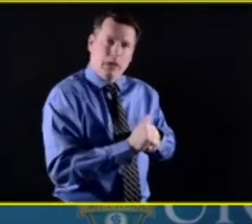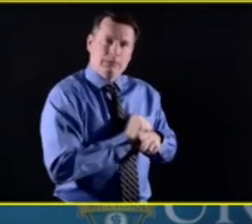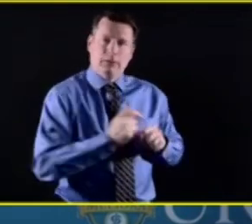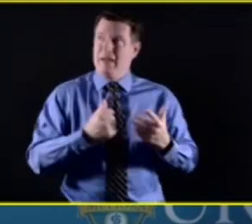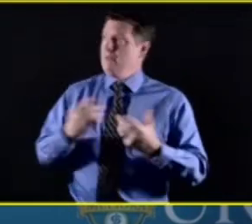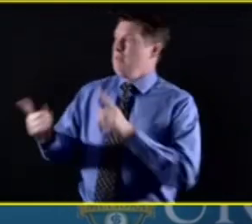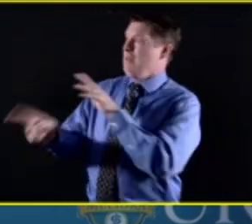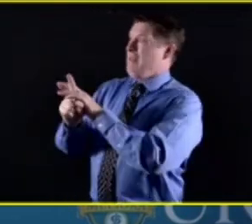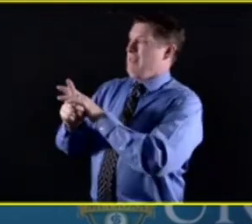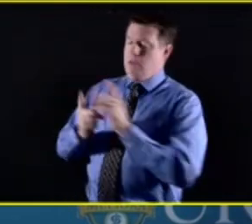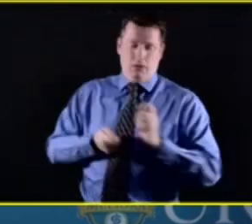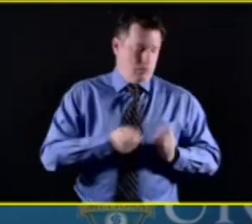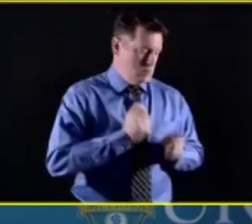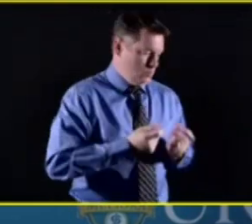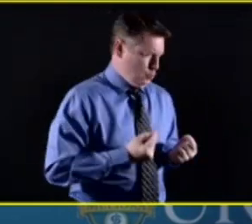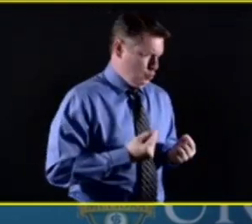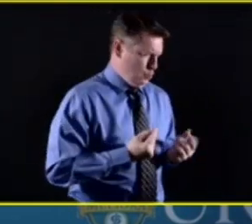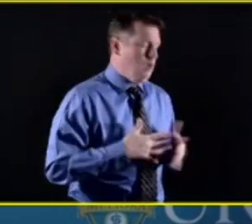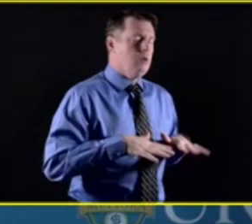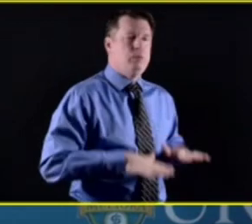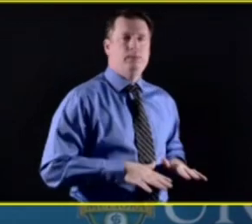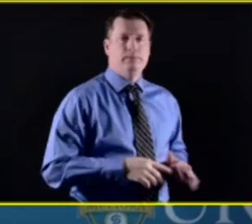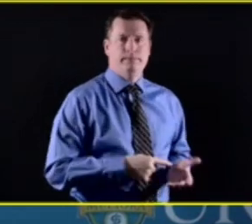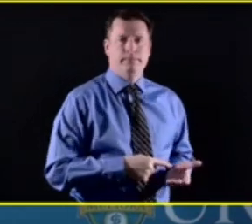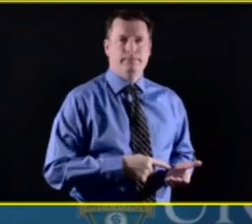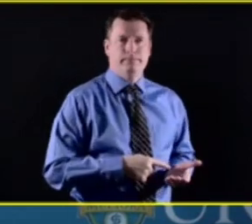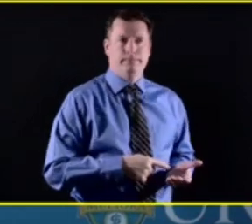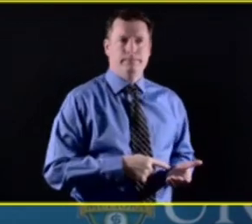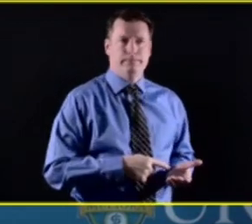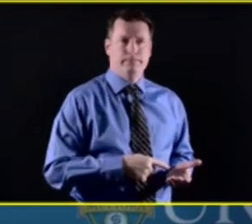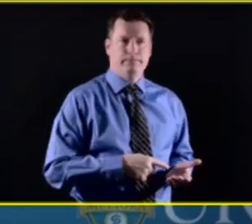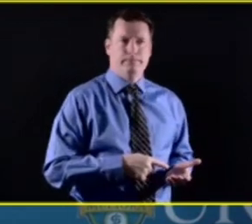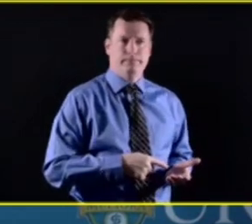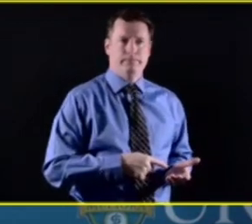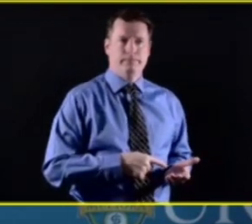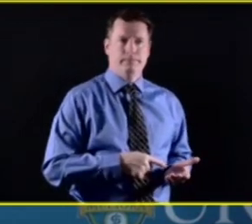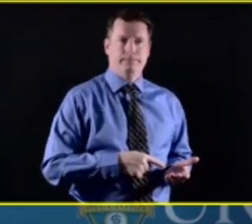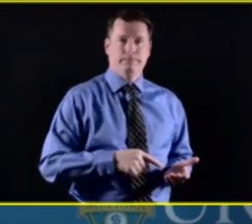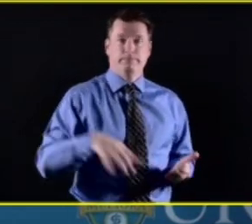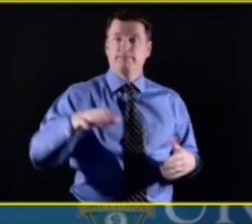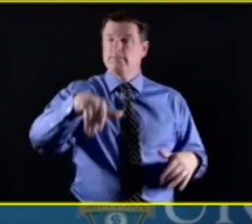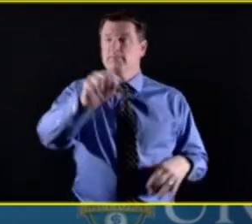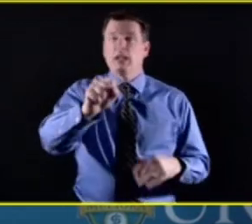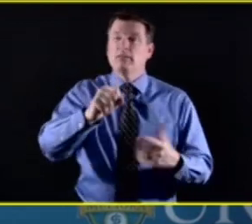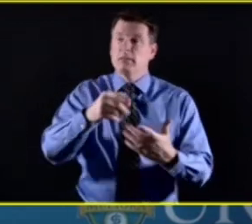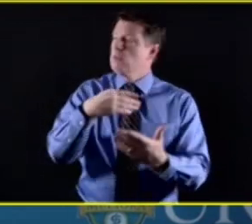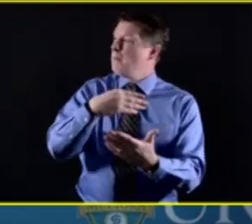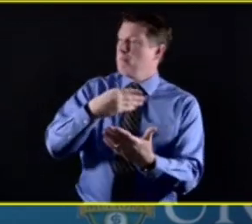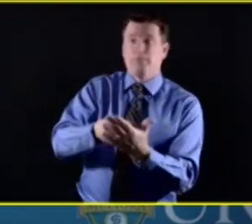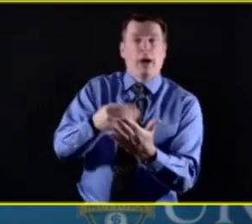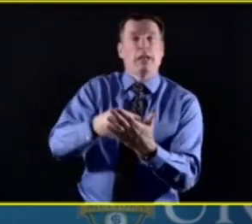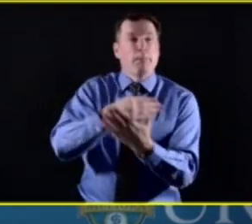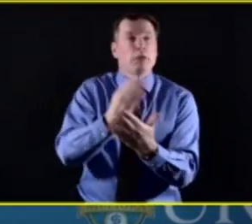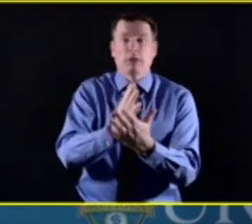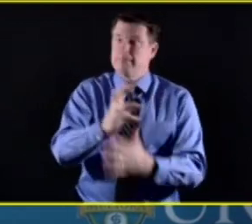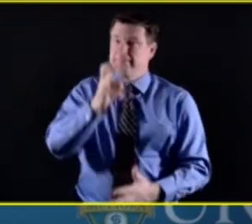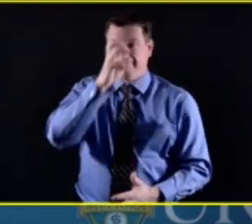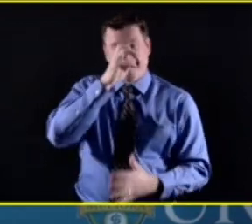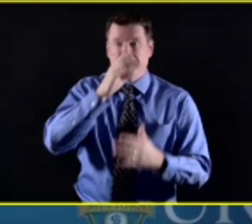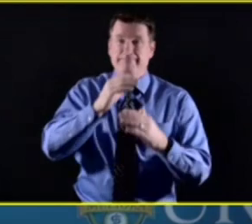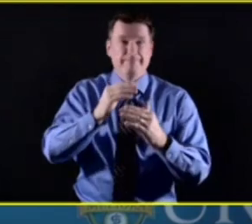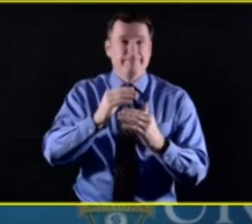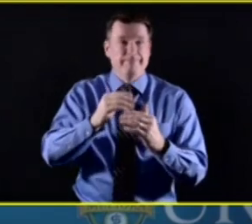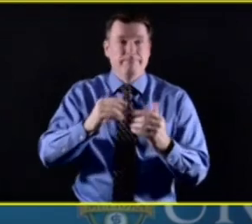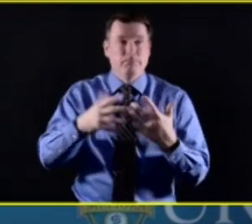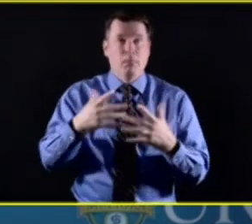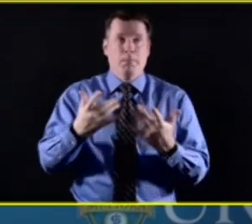scope and think creatively about prevention and early intervention as well as the, uh, acute kind of stuff that we do so well here. Thank you.